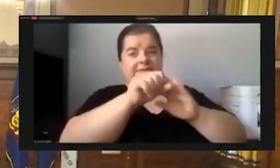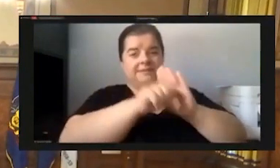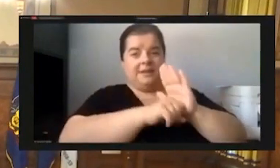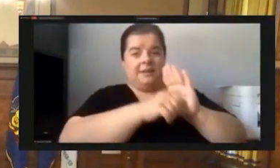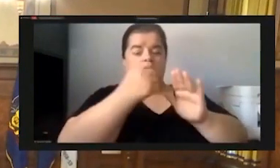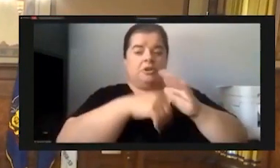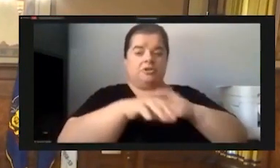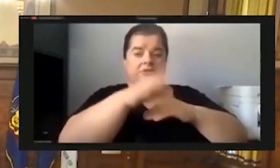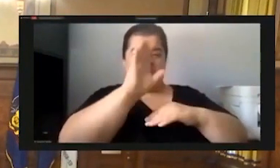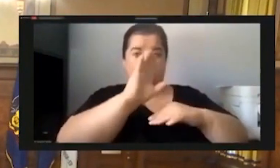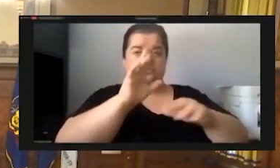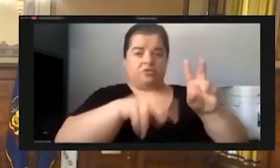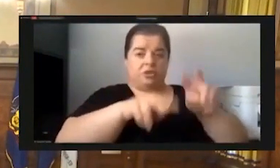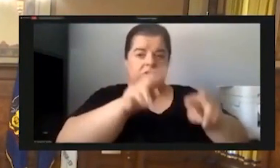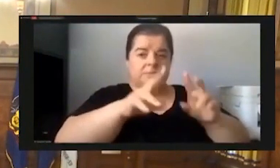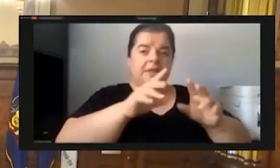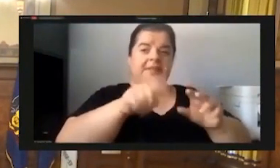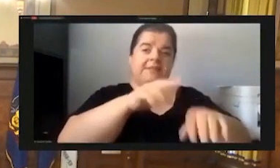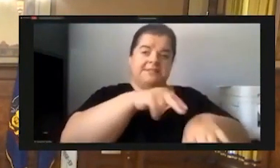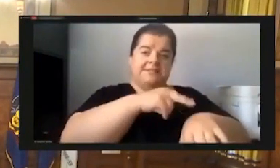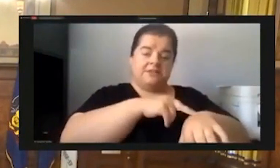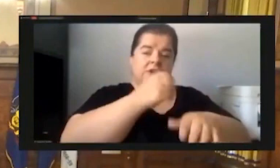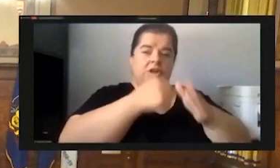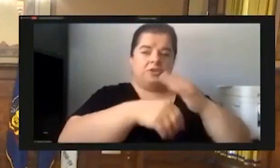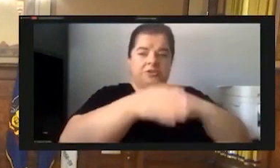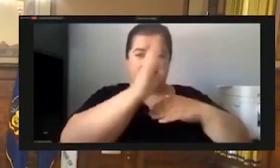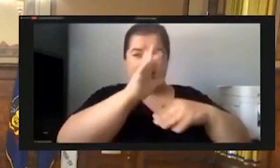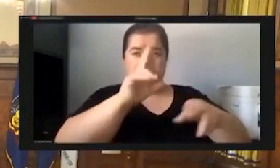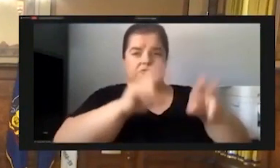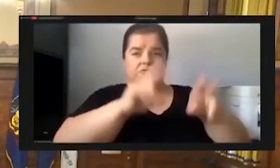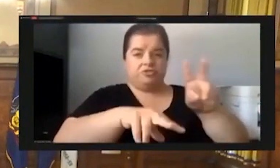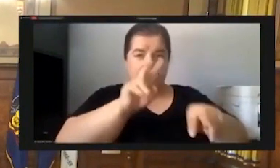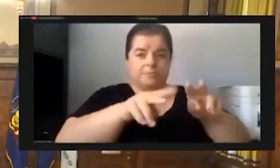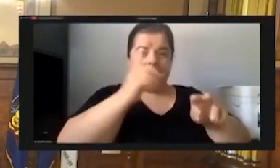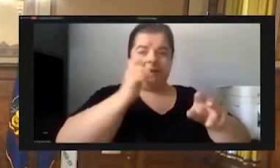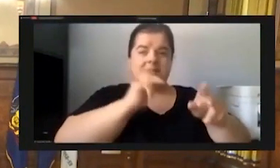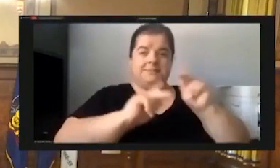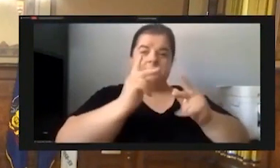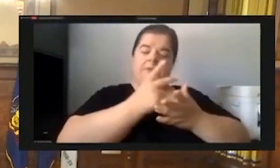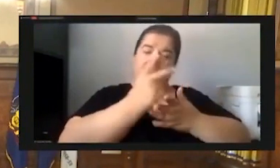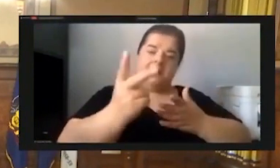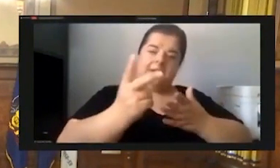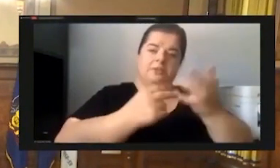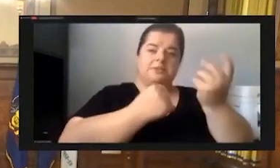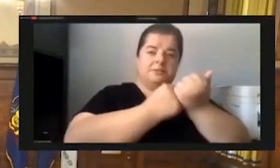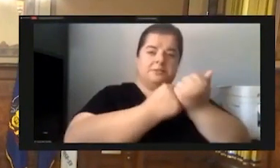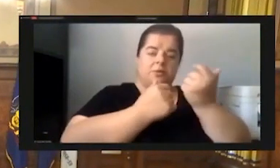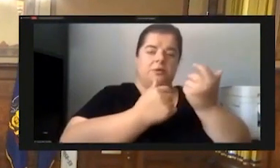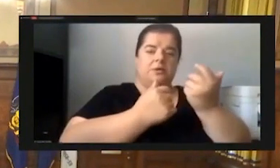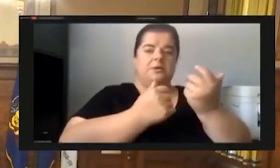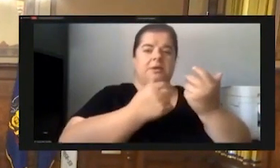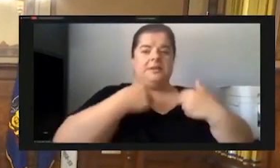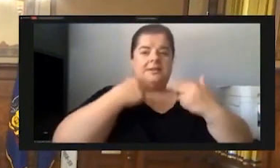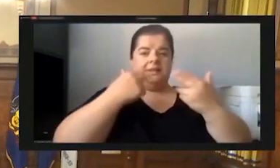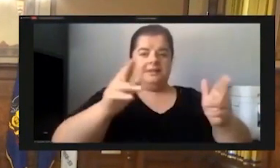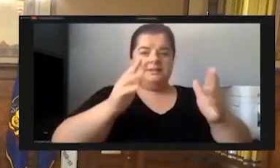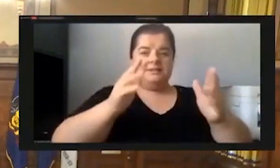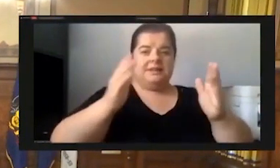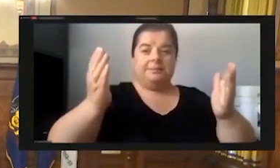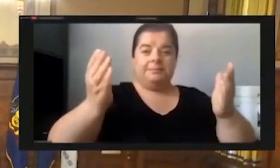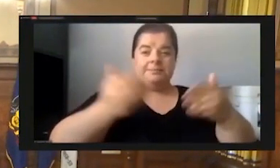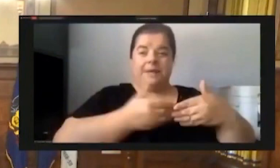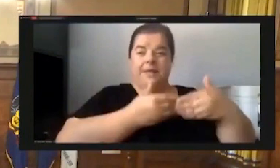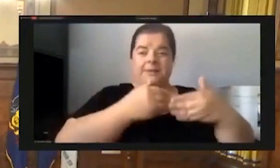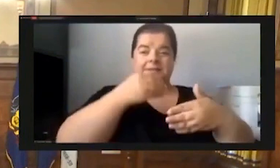This nation is under God's judgment because people fail to stand for the innocent babies who are in the